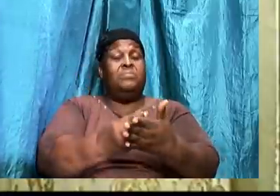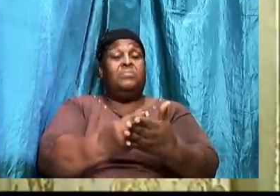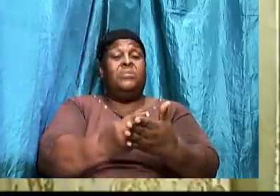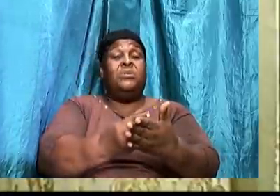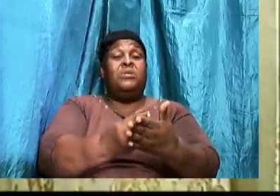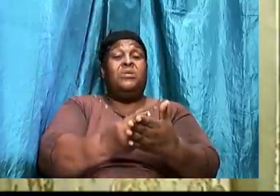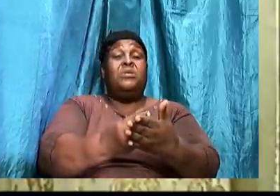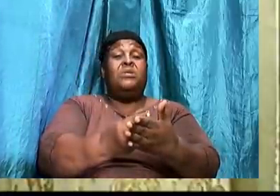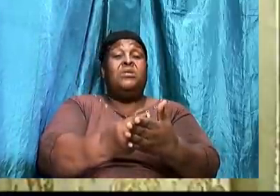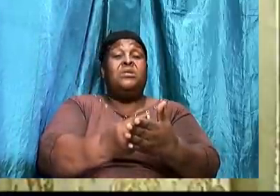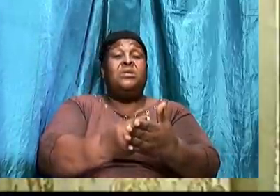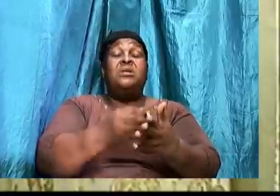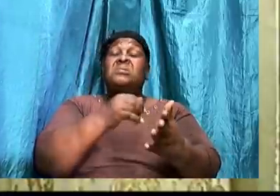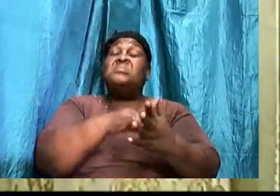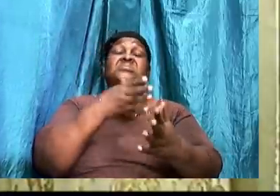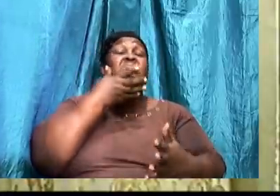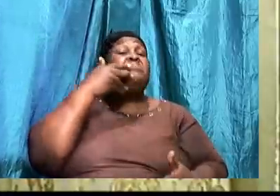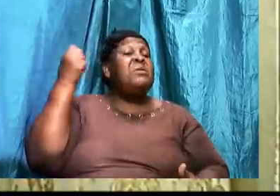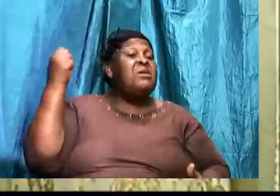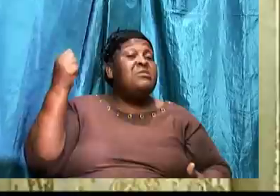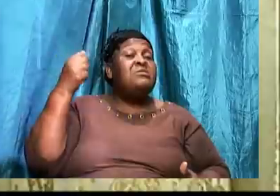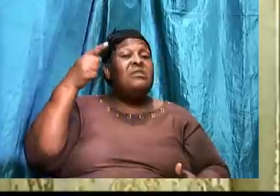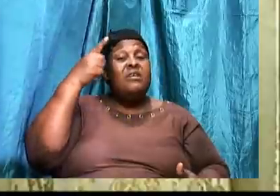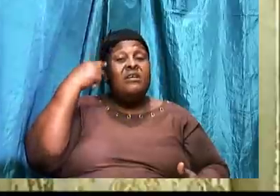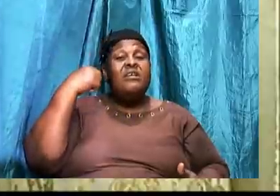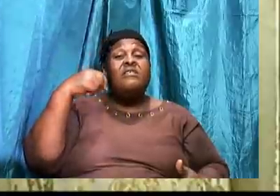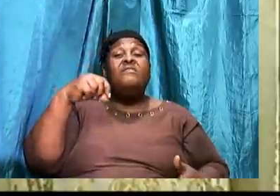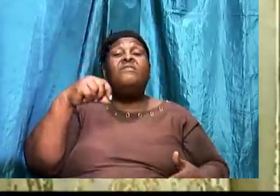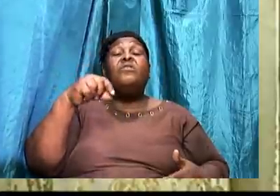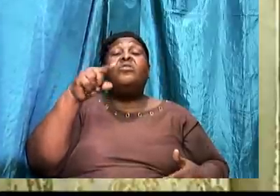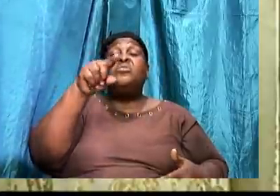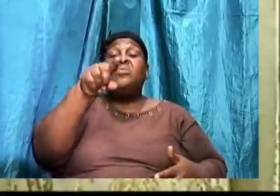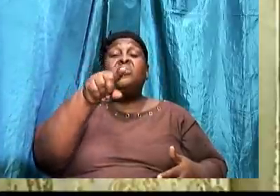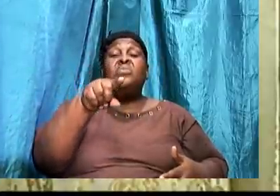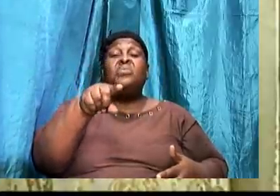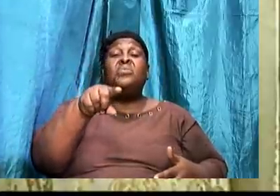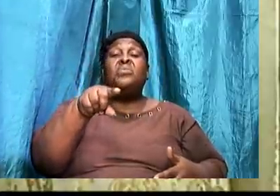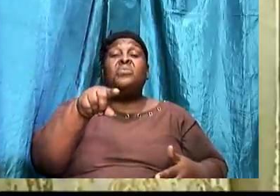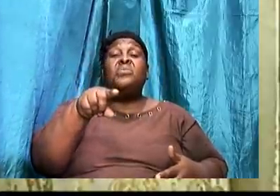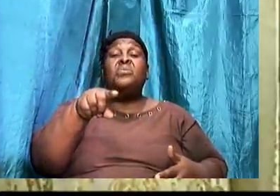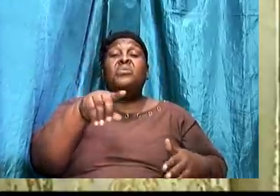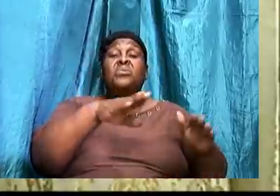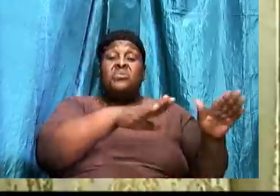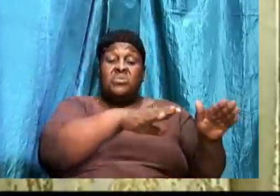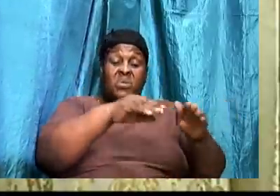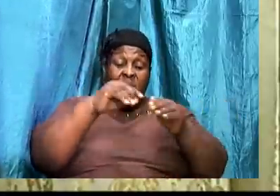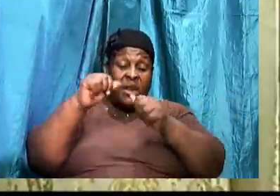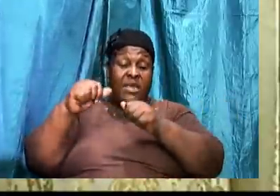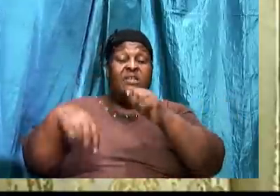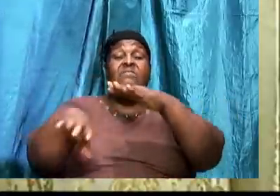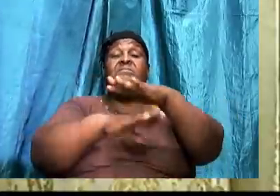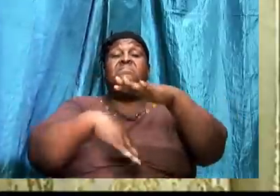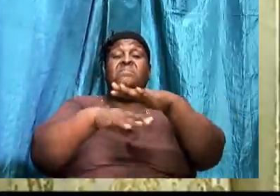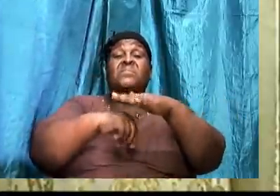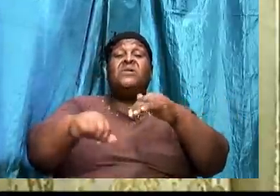It is. Better. For you. To live. Under. The man's ministry. The